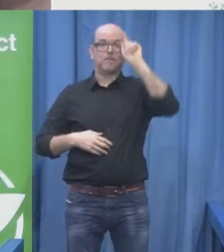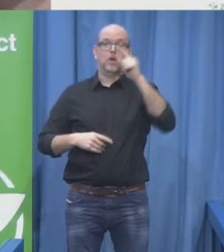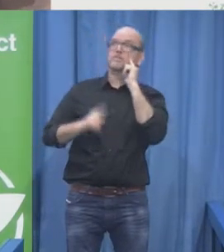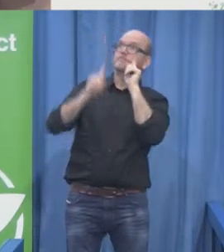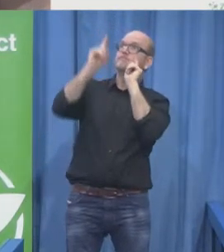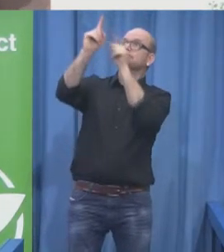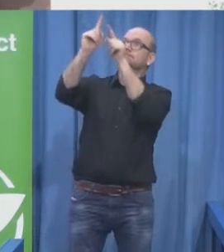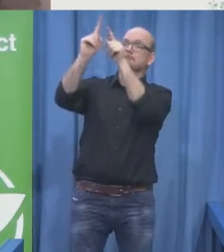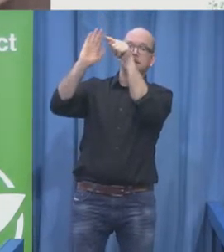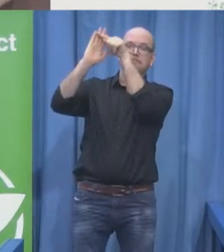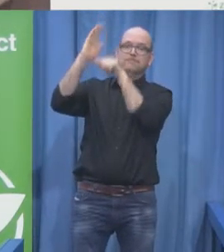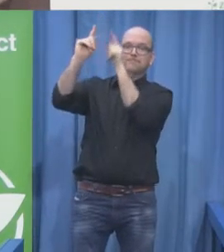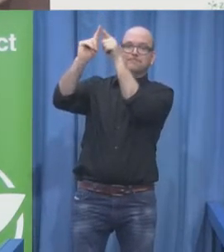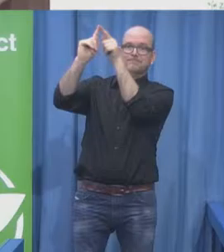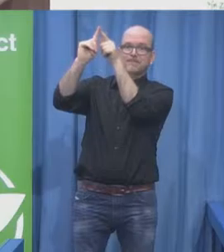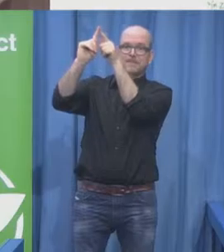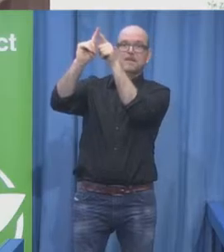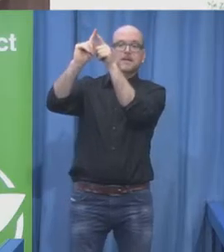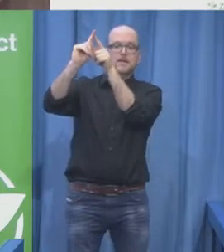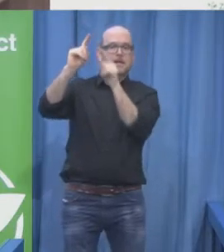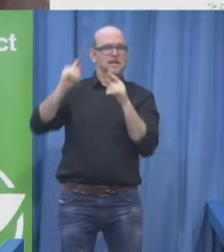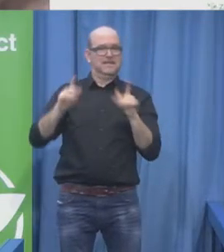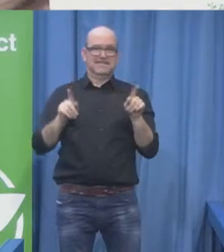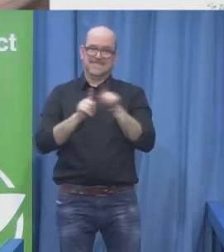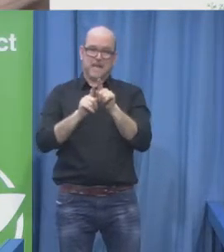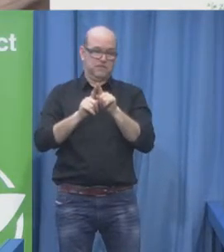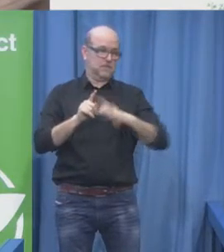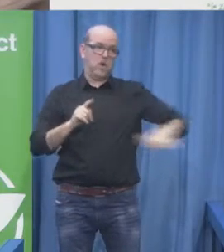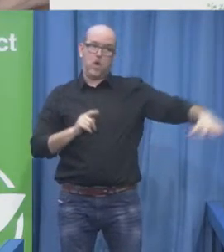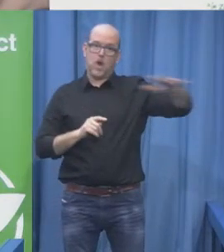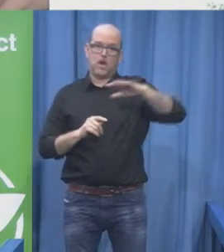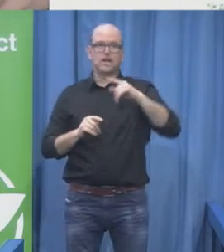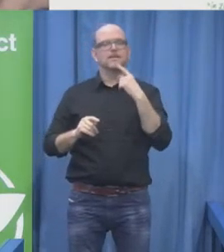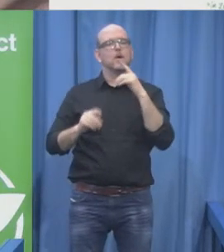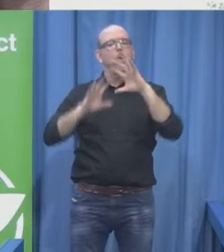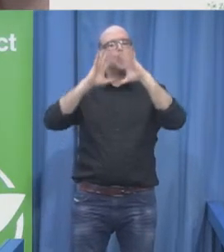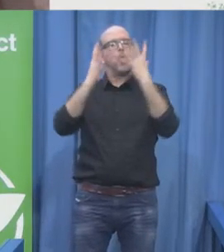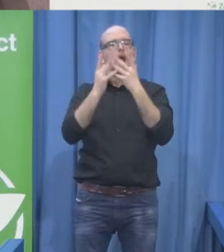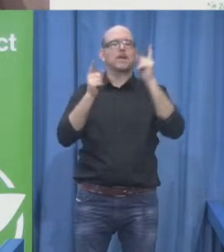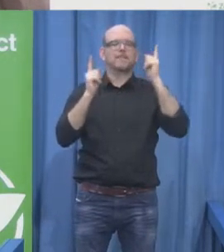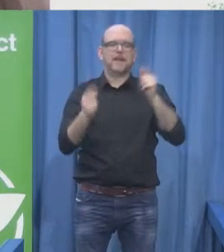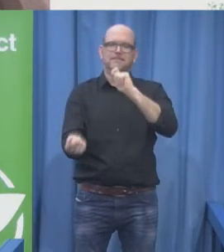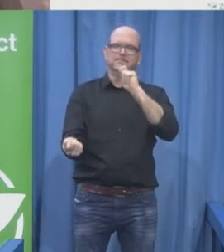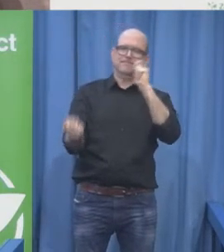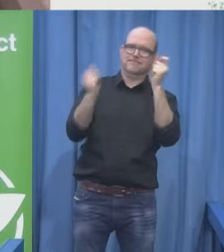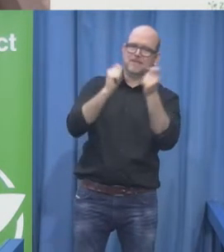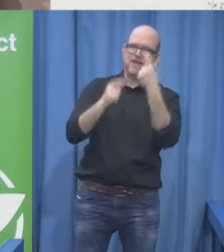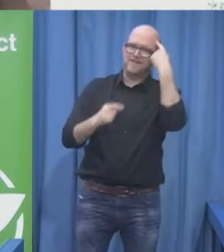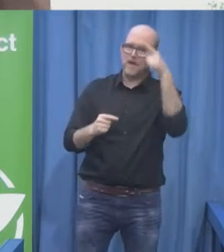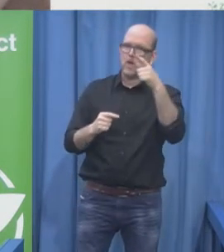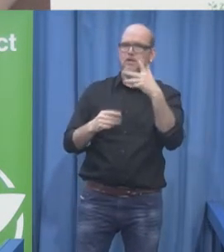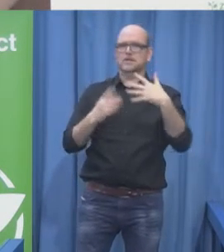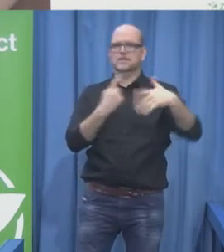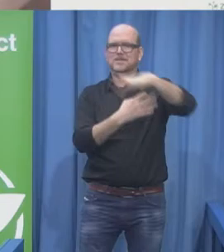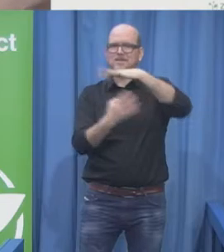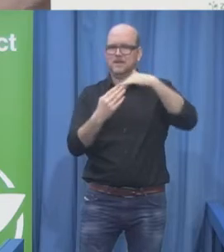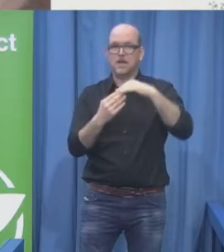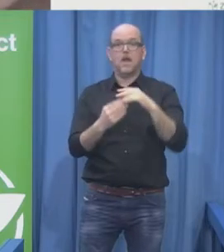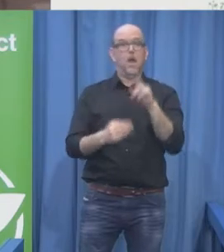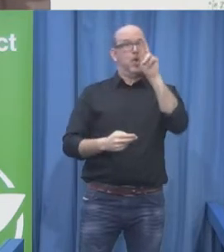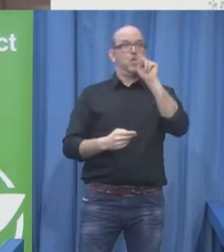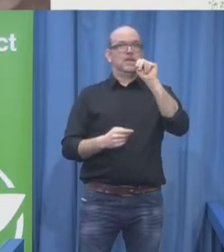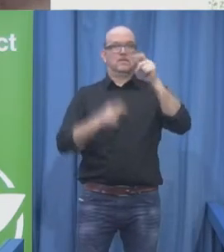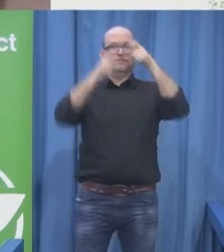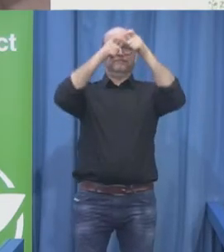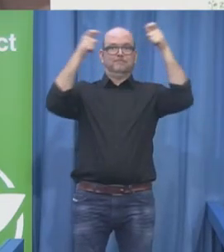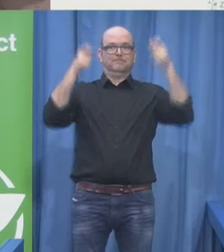for achieving these 17 goals. So, our role as UN, your role as private sector or NGOs